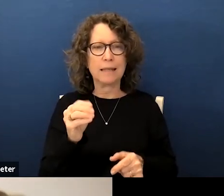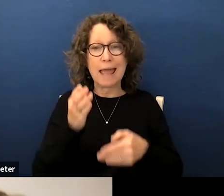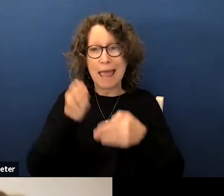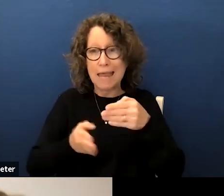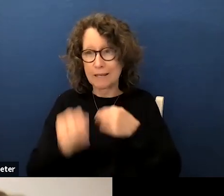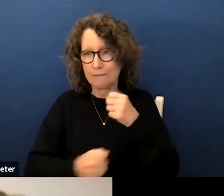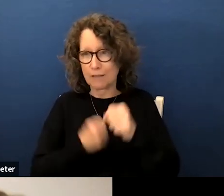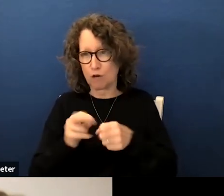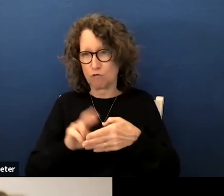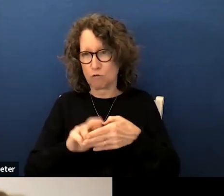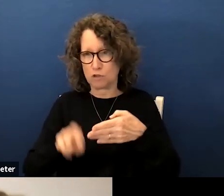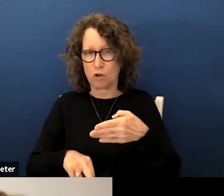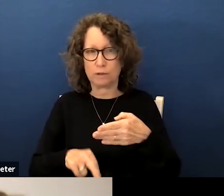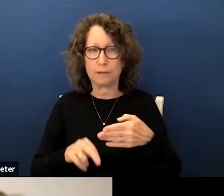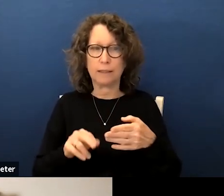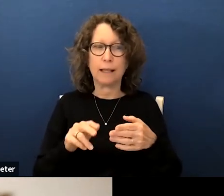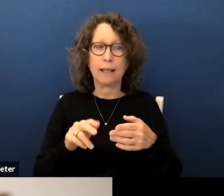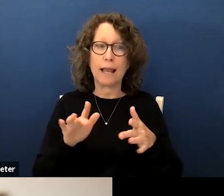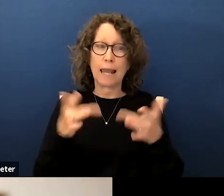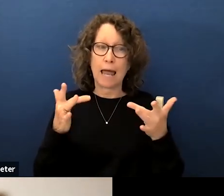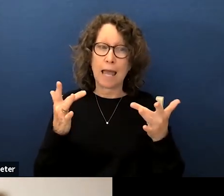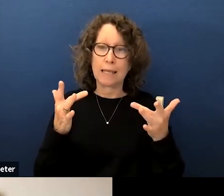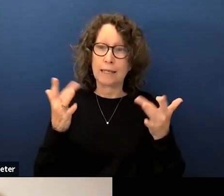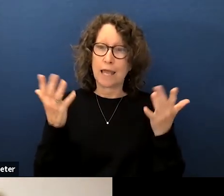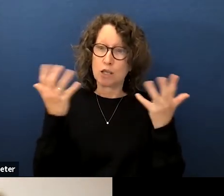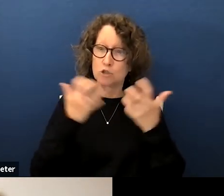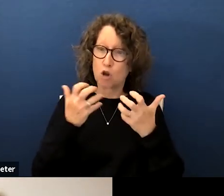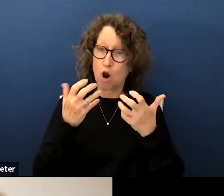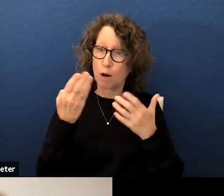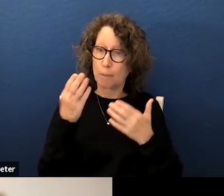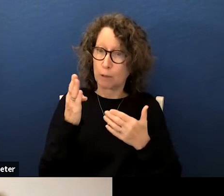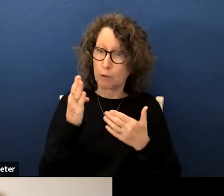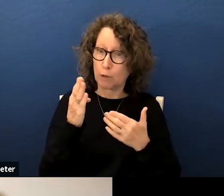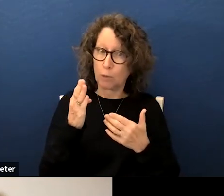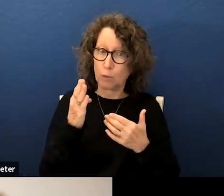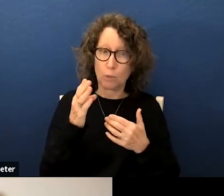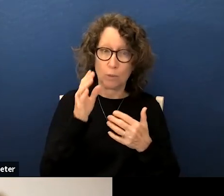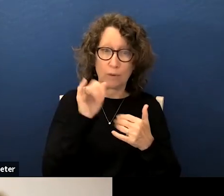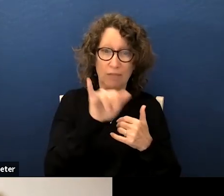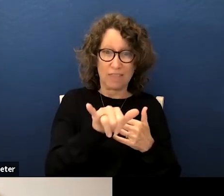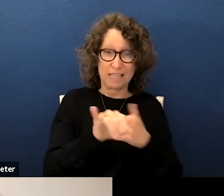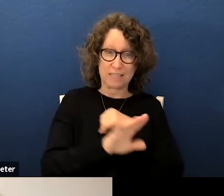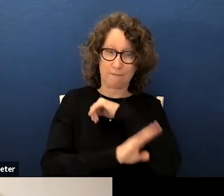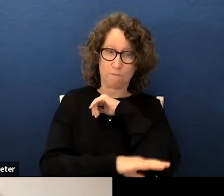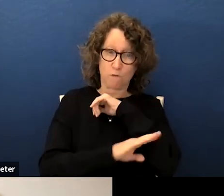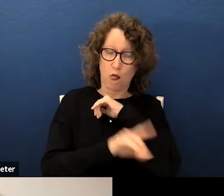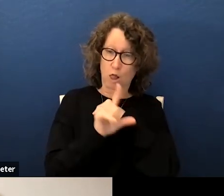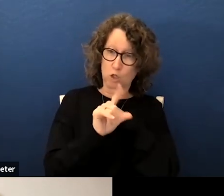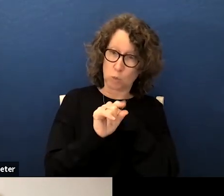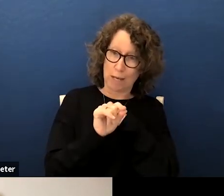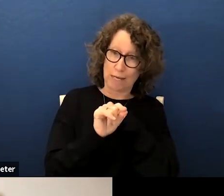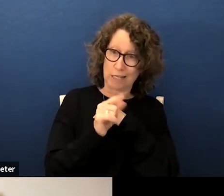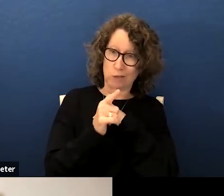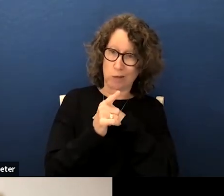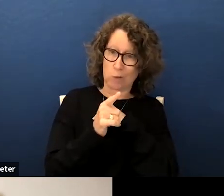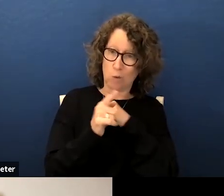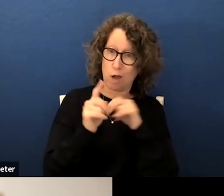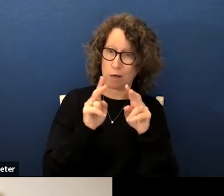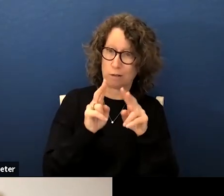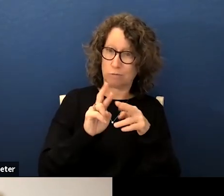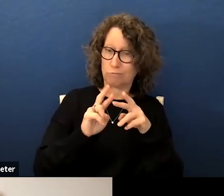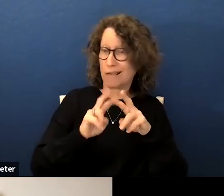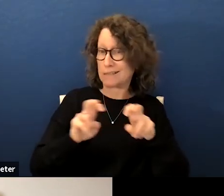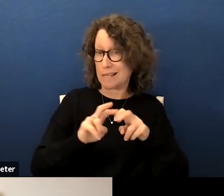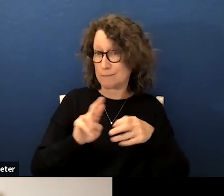the light and dark blue bars represent this fall's 2021 assessment results